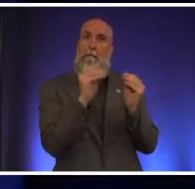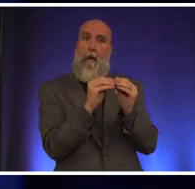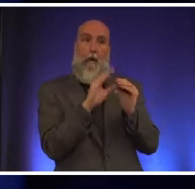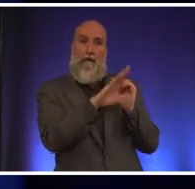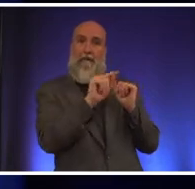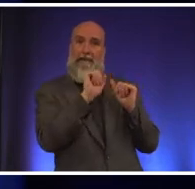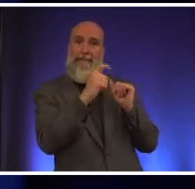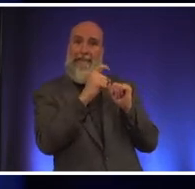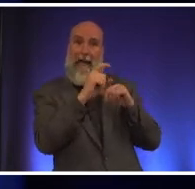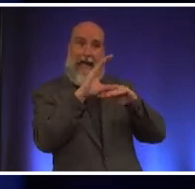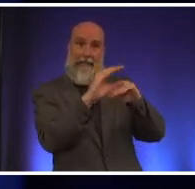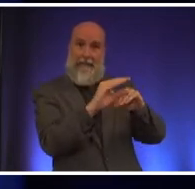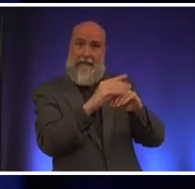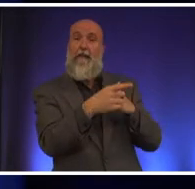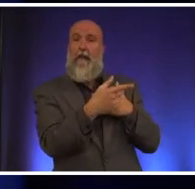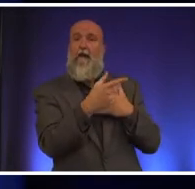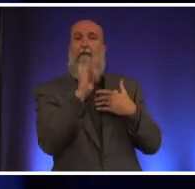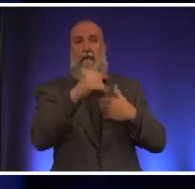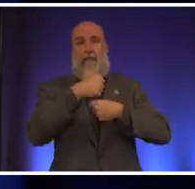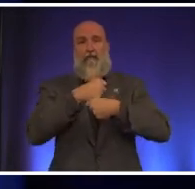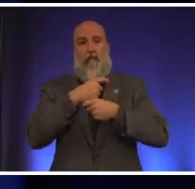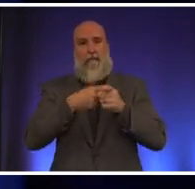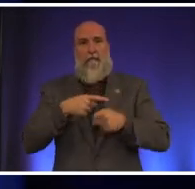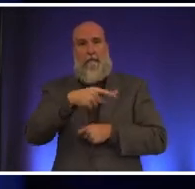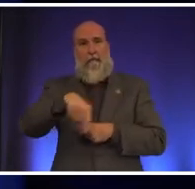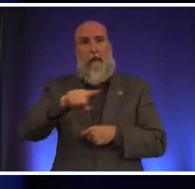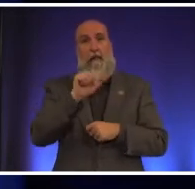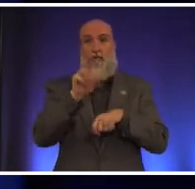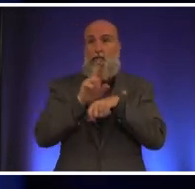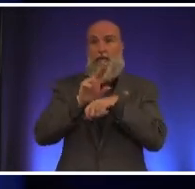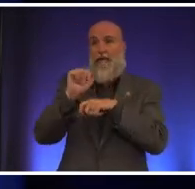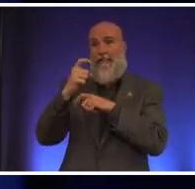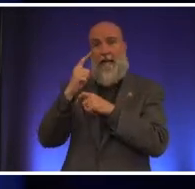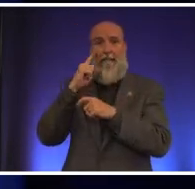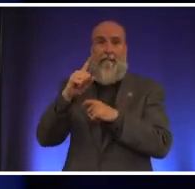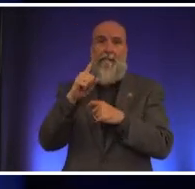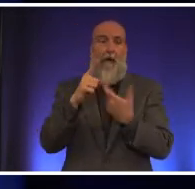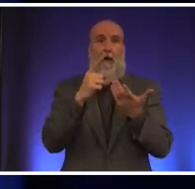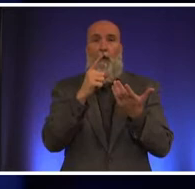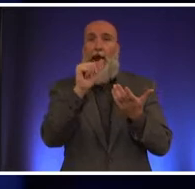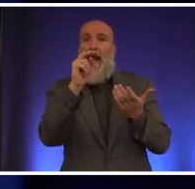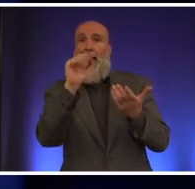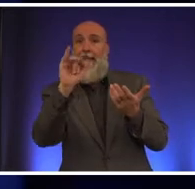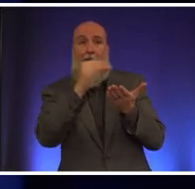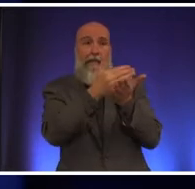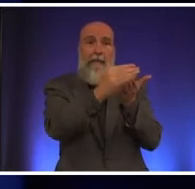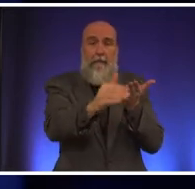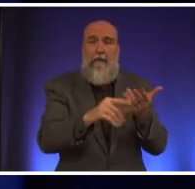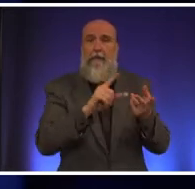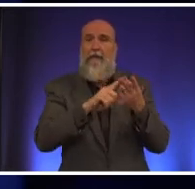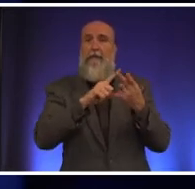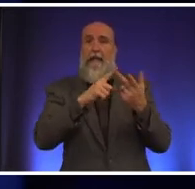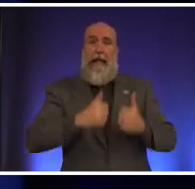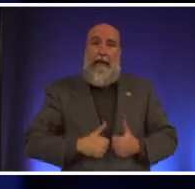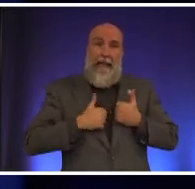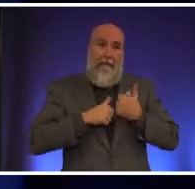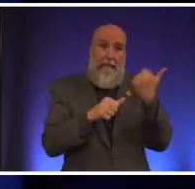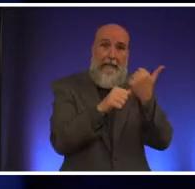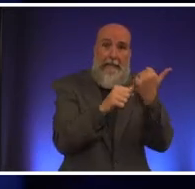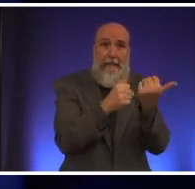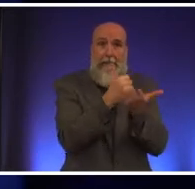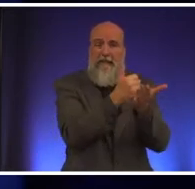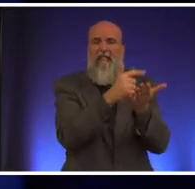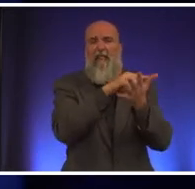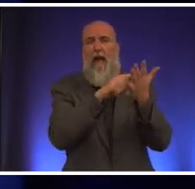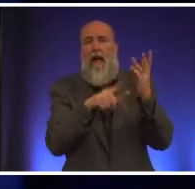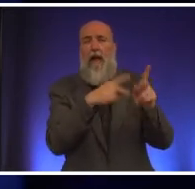base that is created as part of that they could use that for anti-displacement rental assistance those sorts of things but